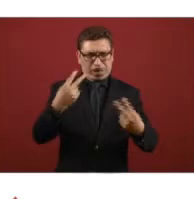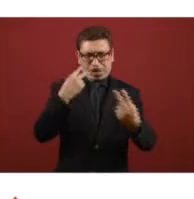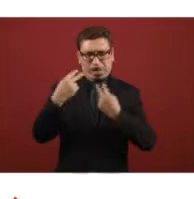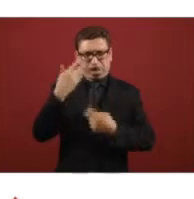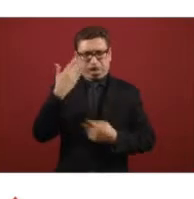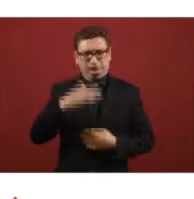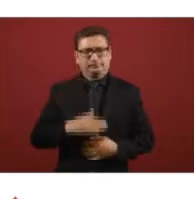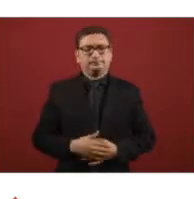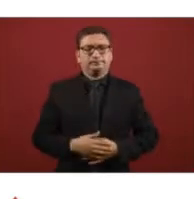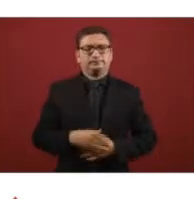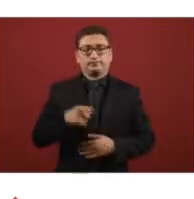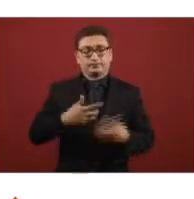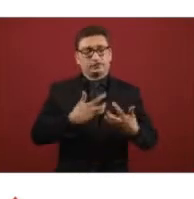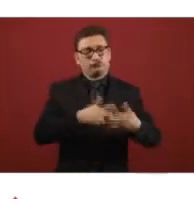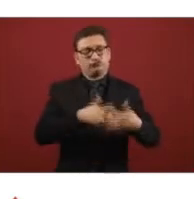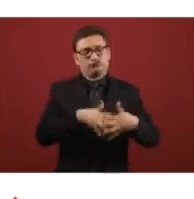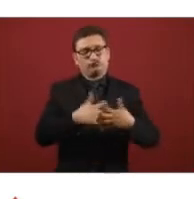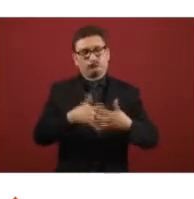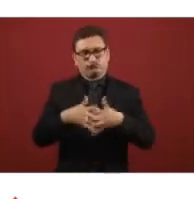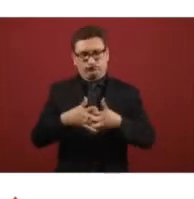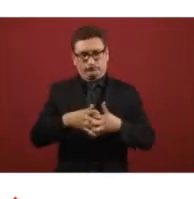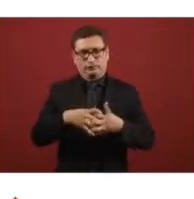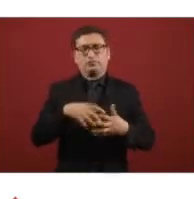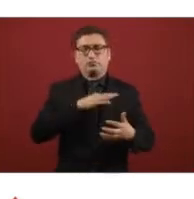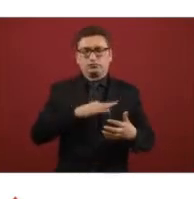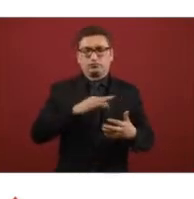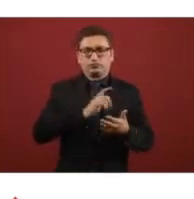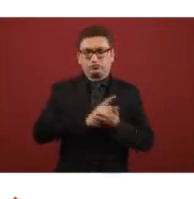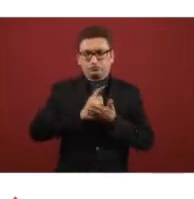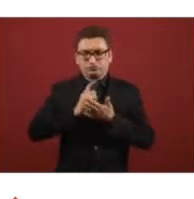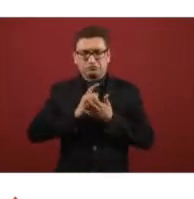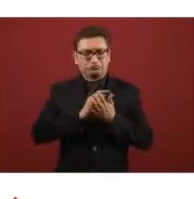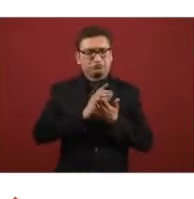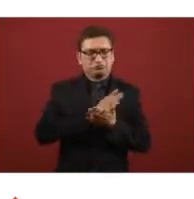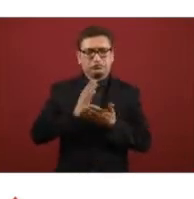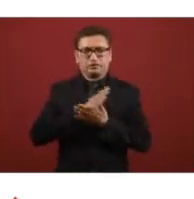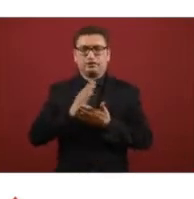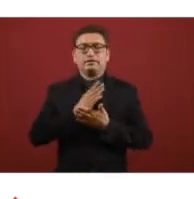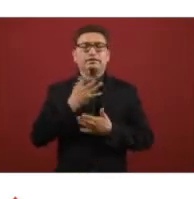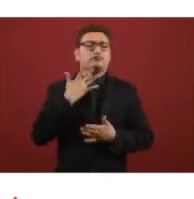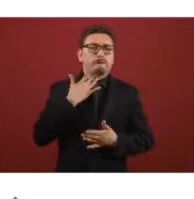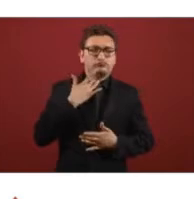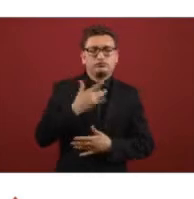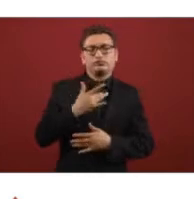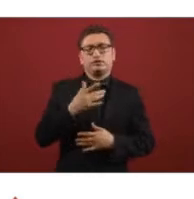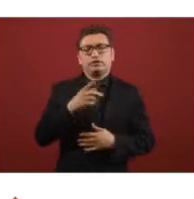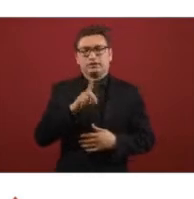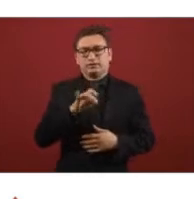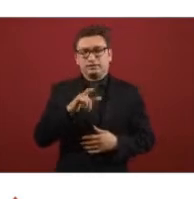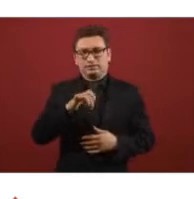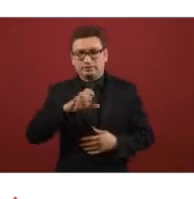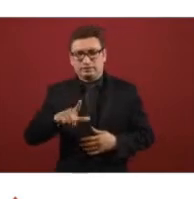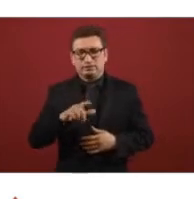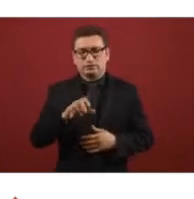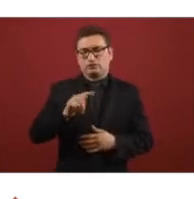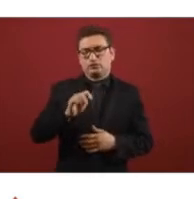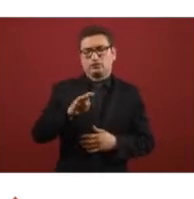people that are listening that also in the refineries we produce diesel turbosim